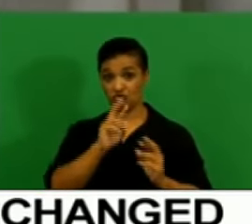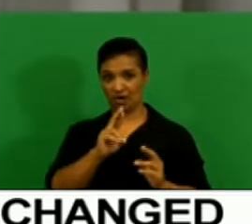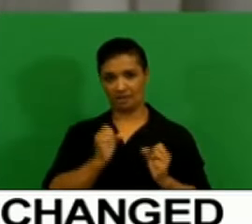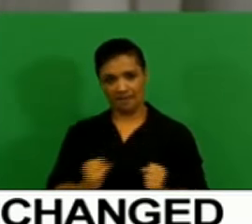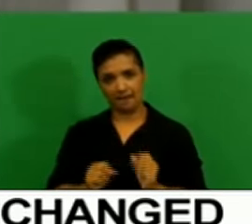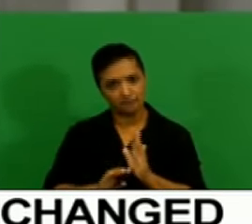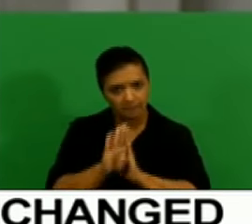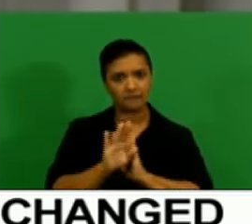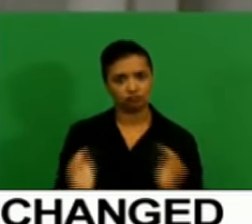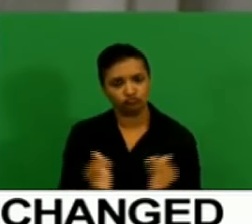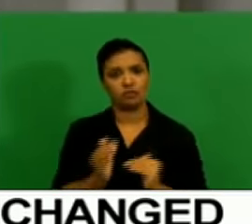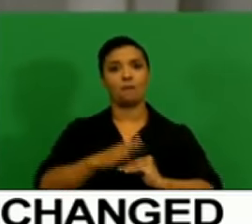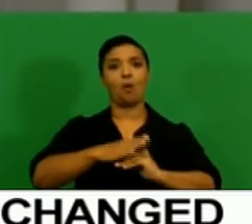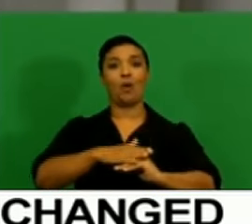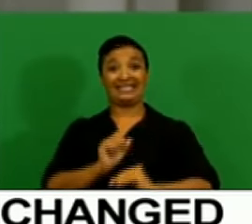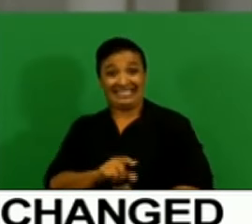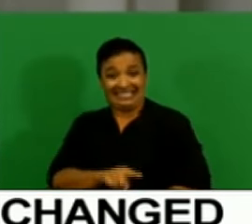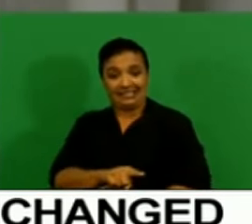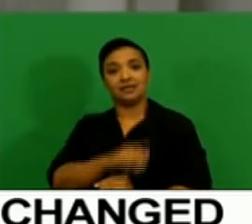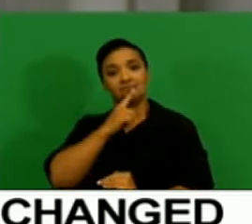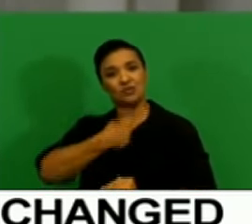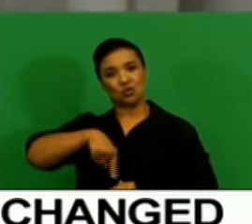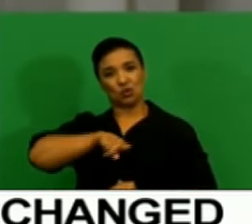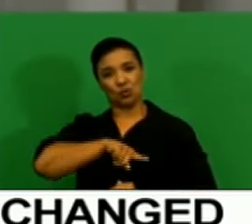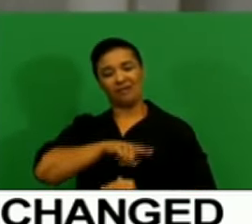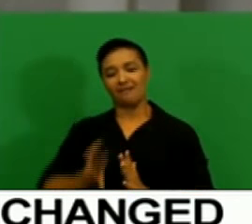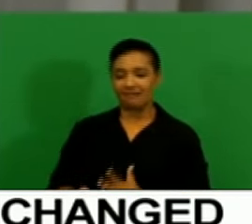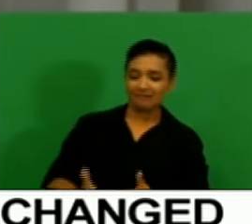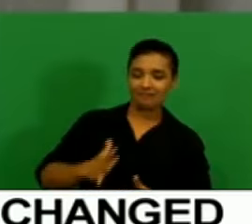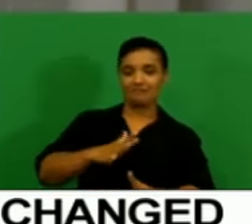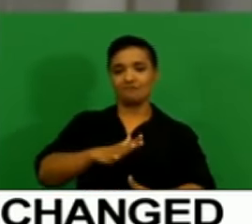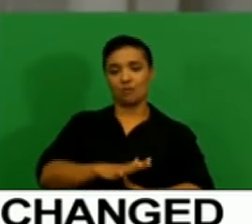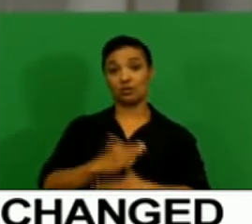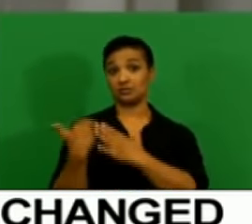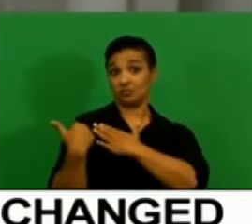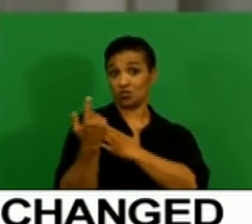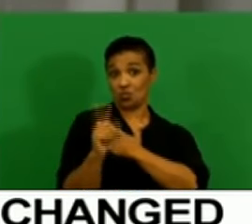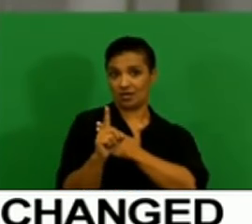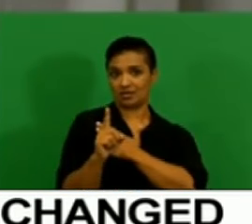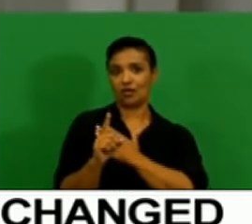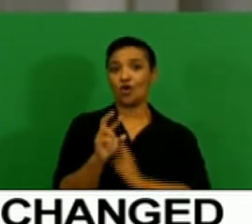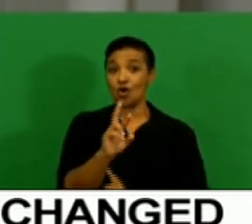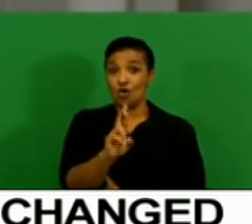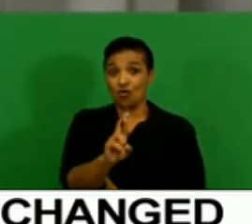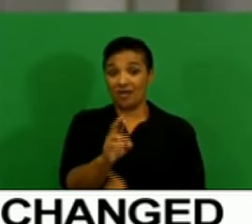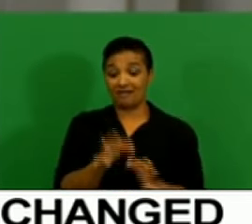The constitution says the primary mandate of the Reserve Bank is the protection of the value of the rent.